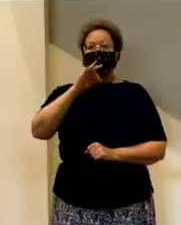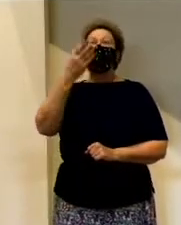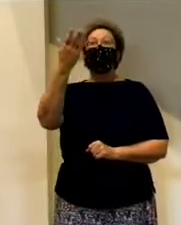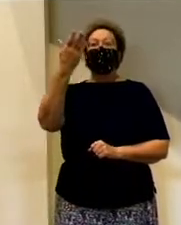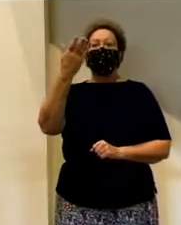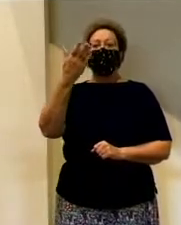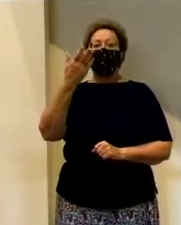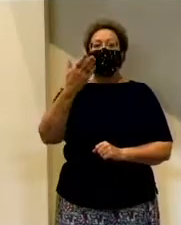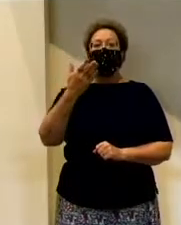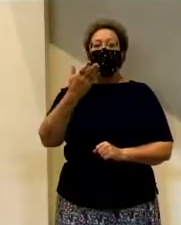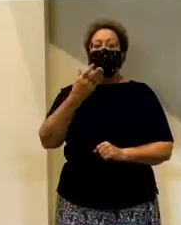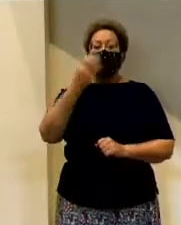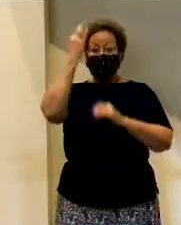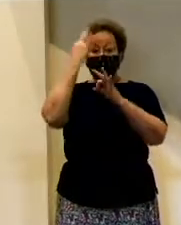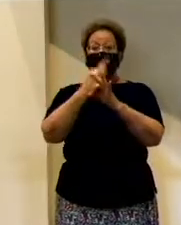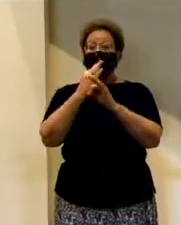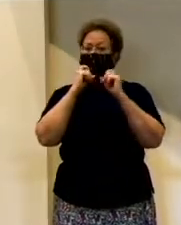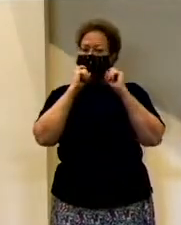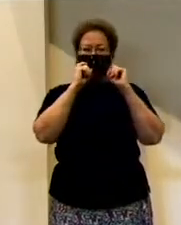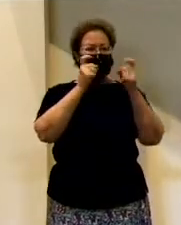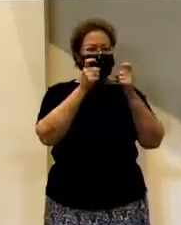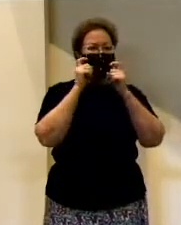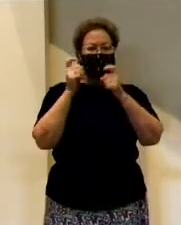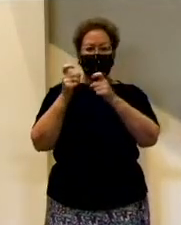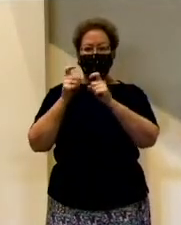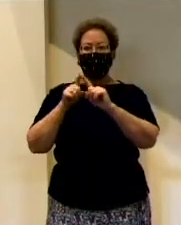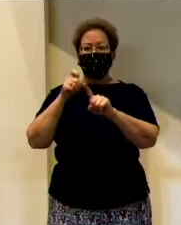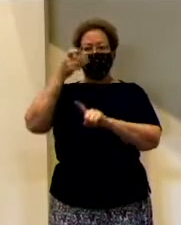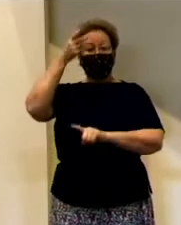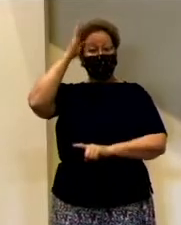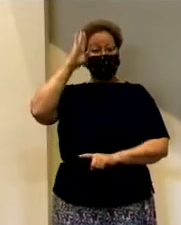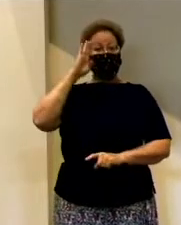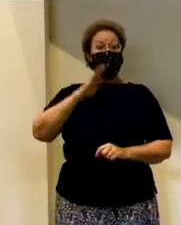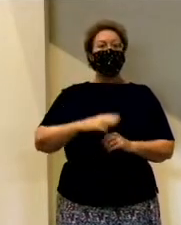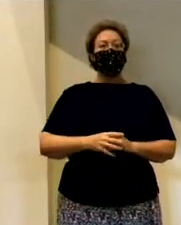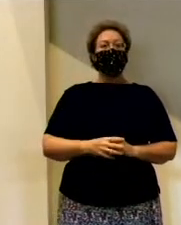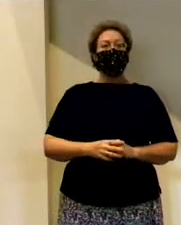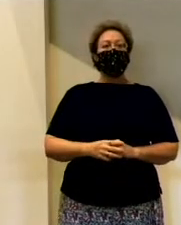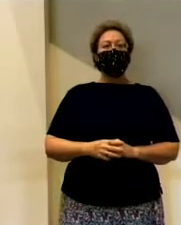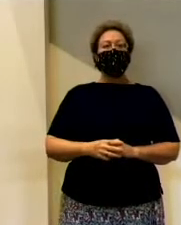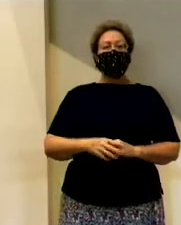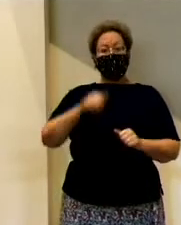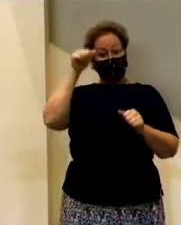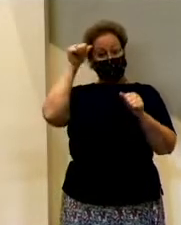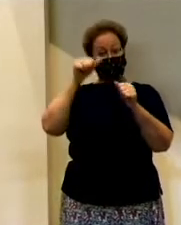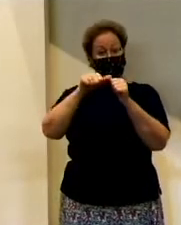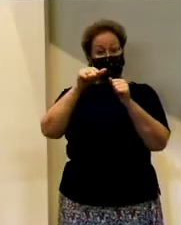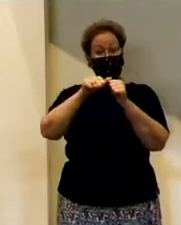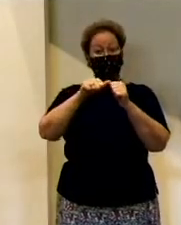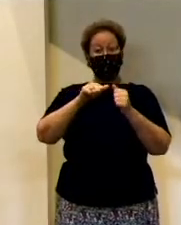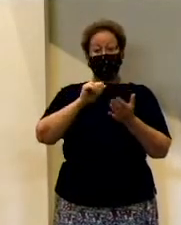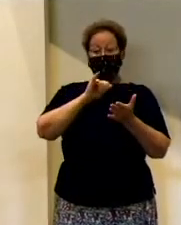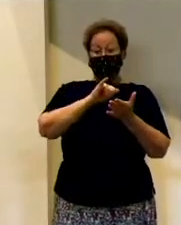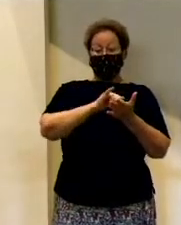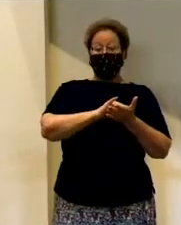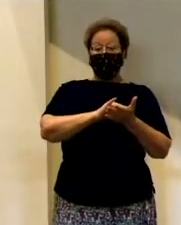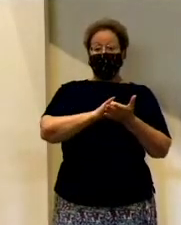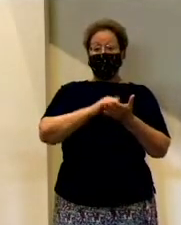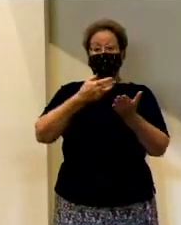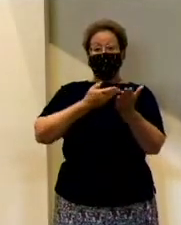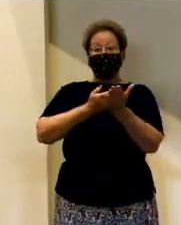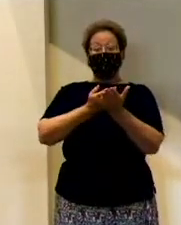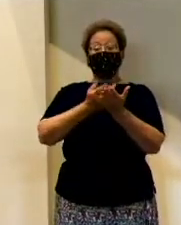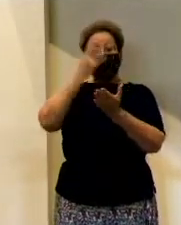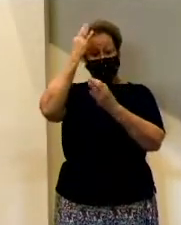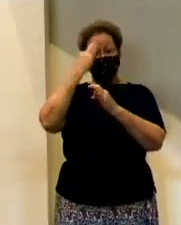and gracious God. One of the most powerful and memorable reminders to me of that truth, that faith in